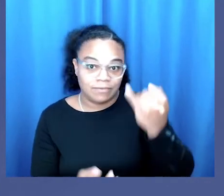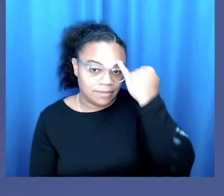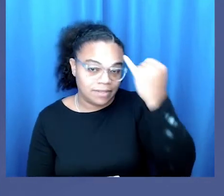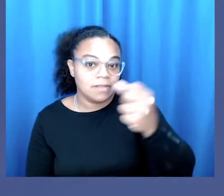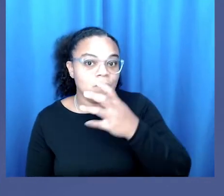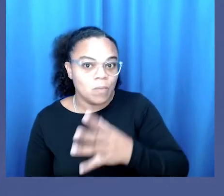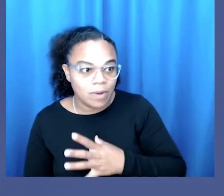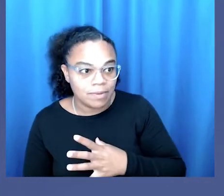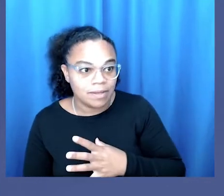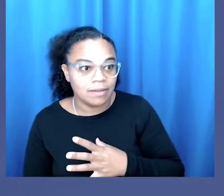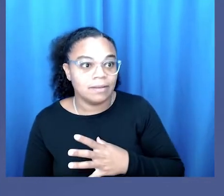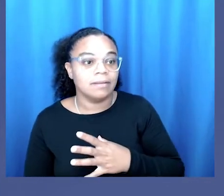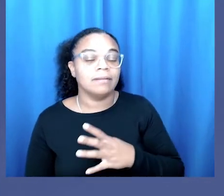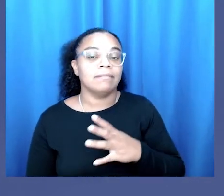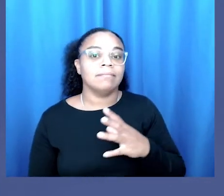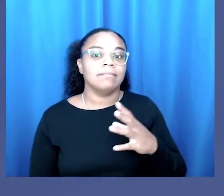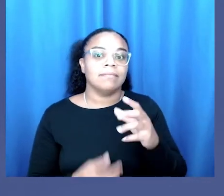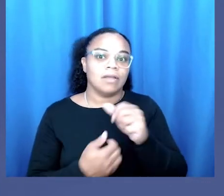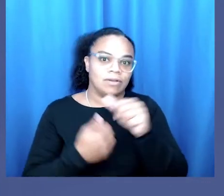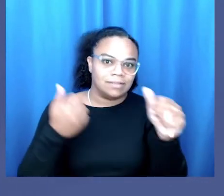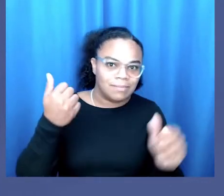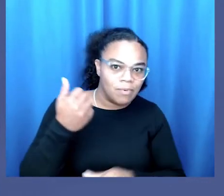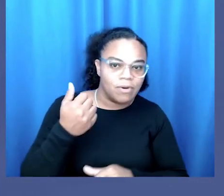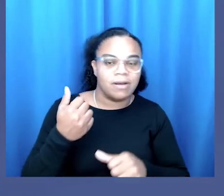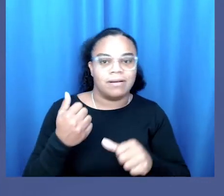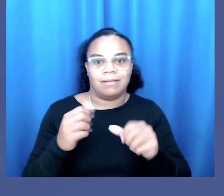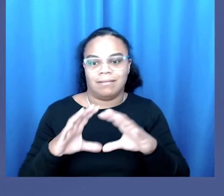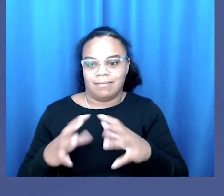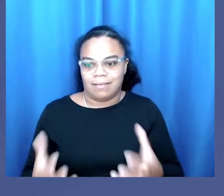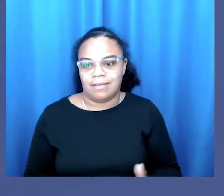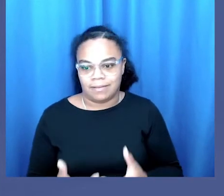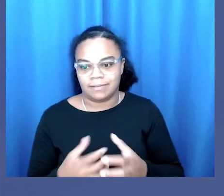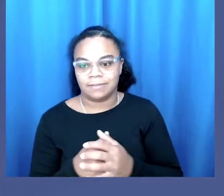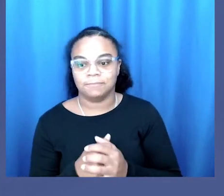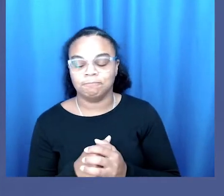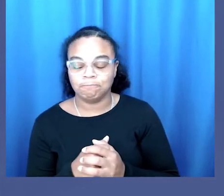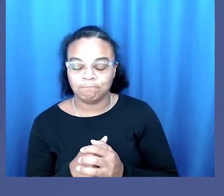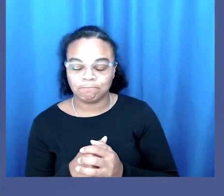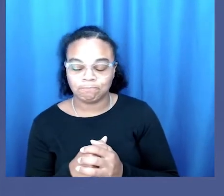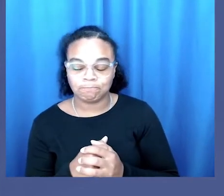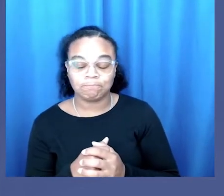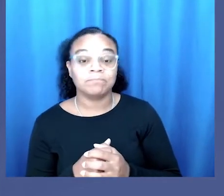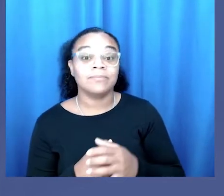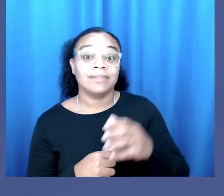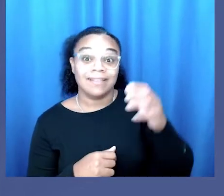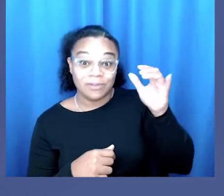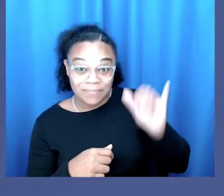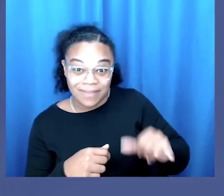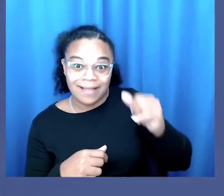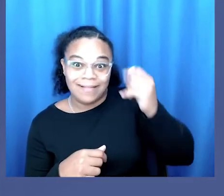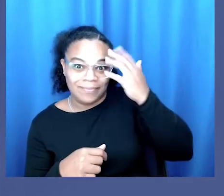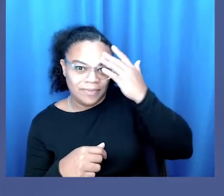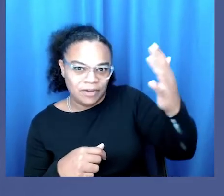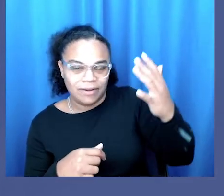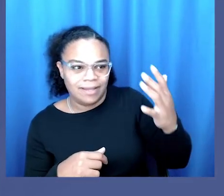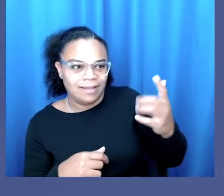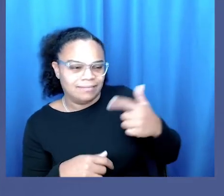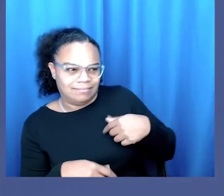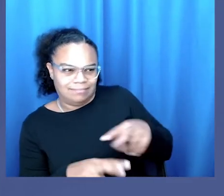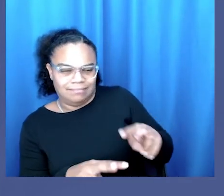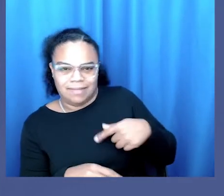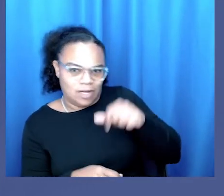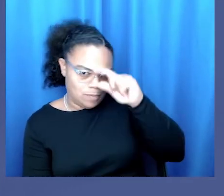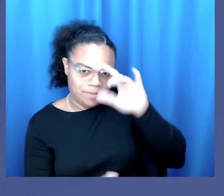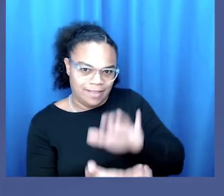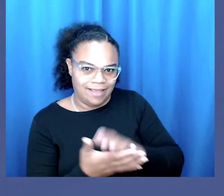idea that women constitute a subordinate heterogeneous class. Due to the nature of this theory I